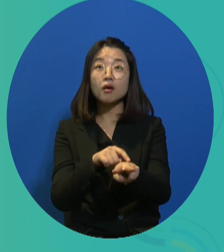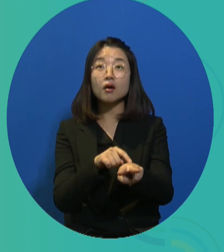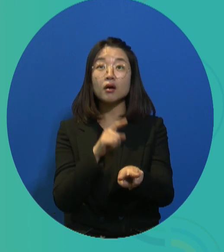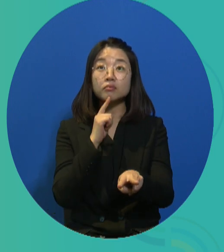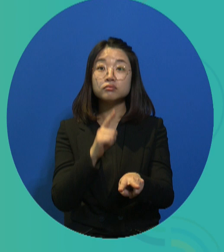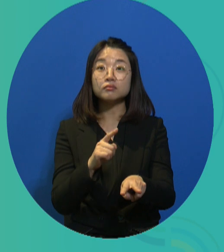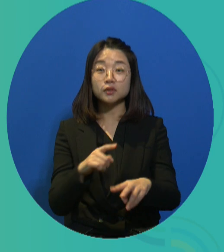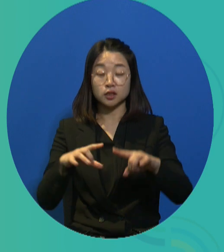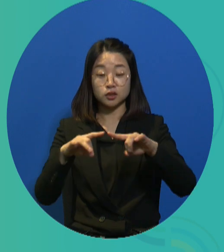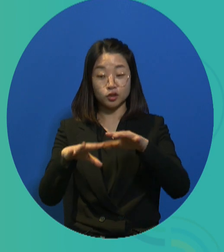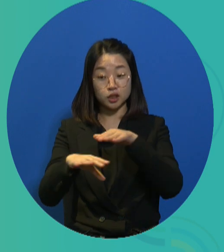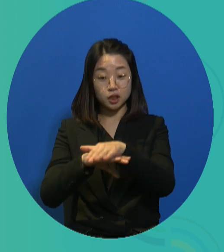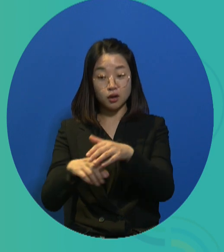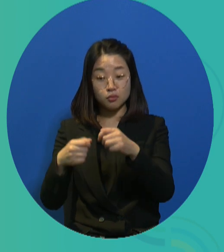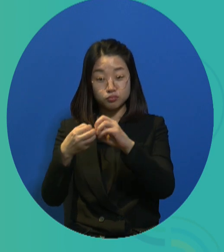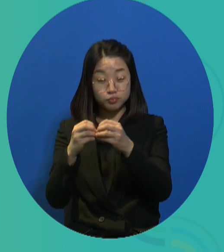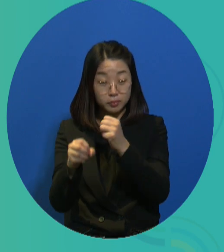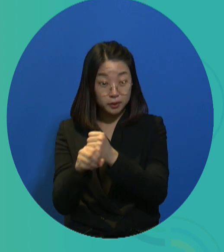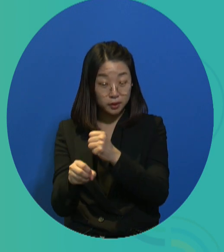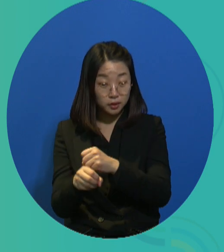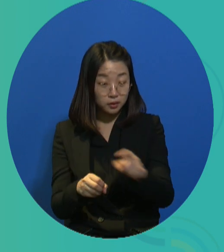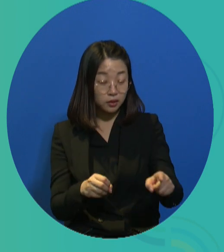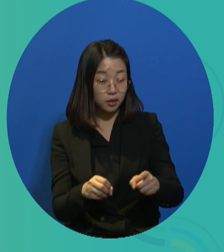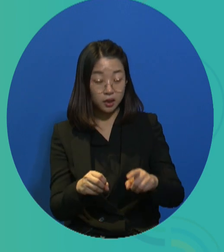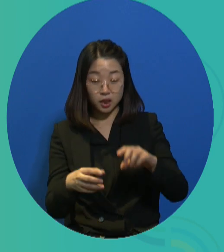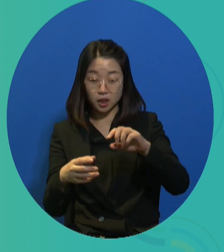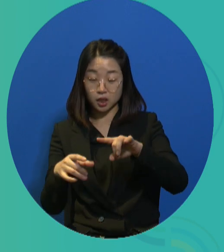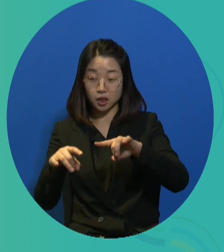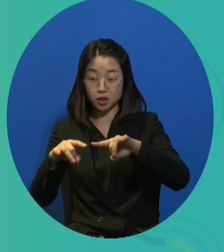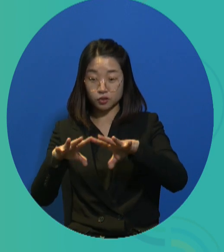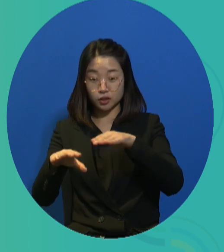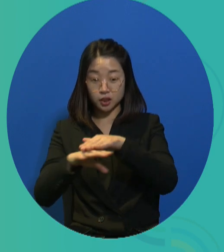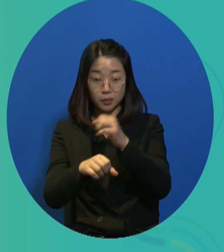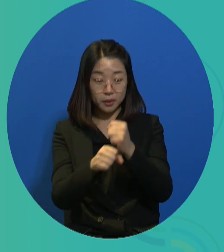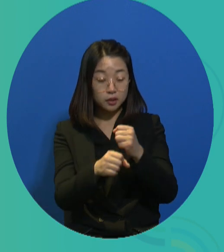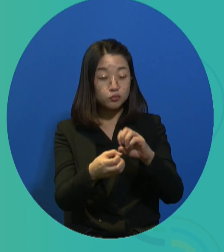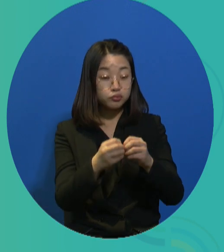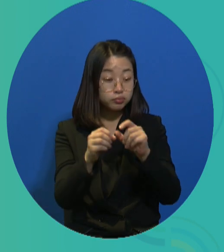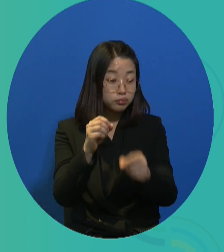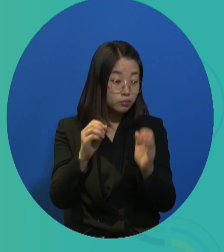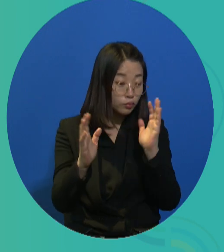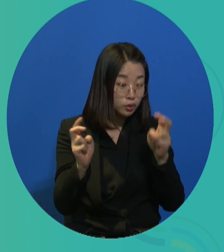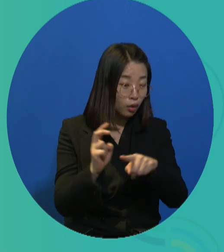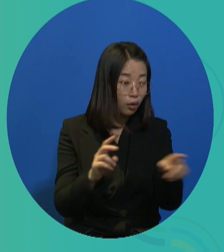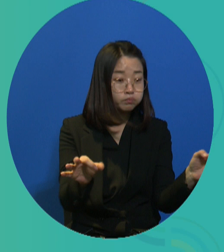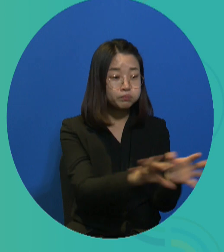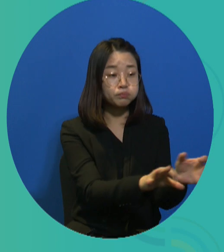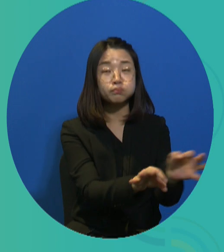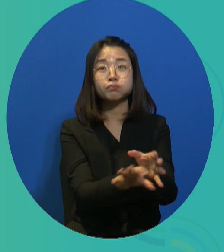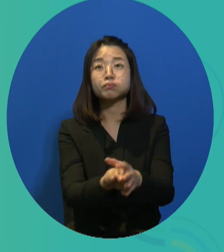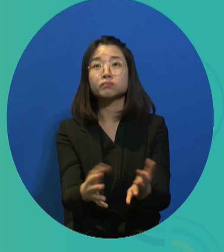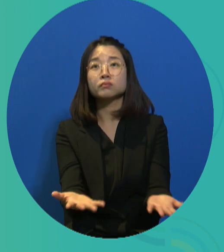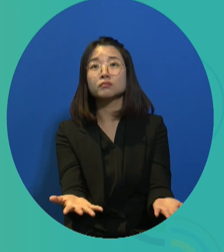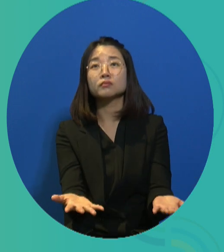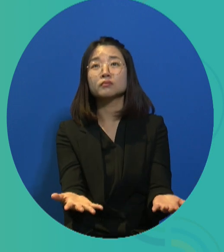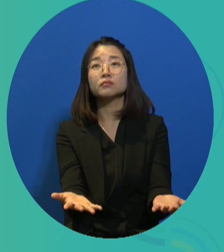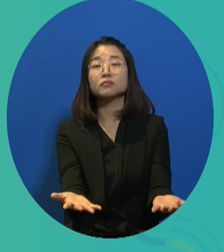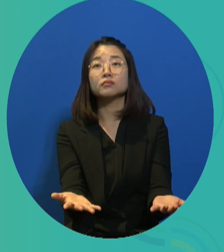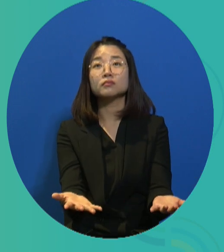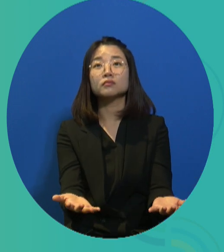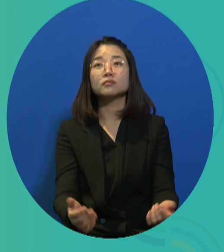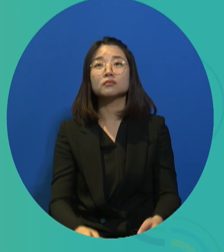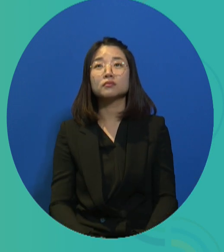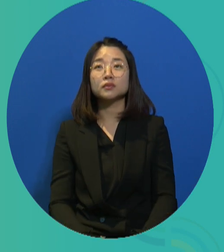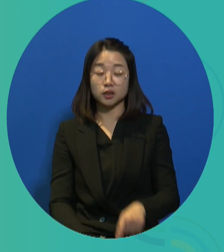combustion engine cars to be replaced by EVs. This will lead to the loss of nearly half of all jobs in the automotive production and